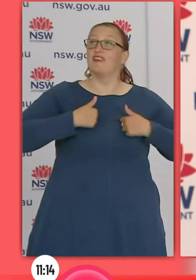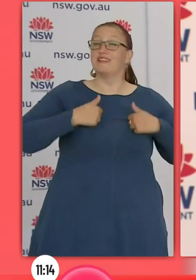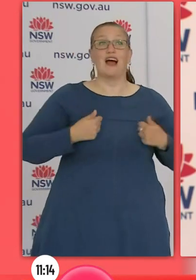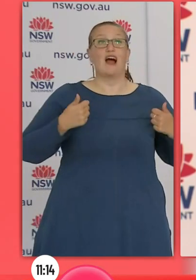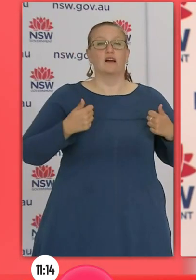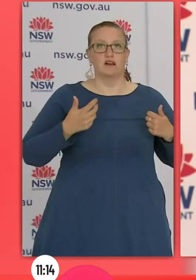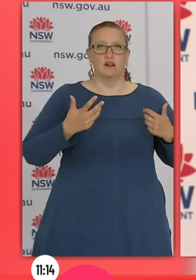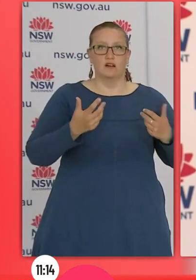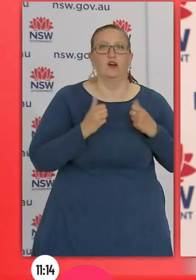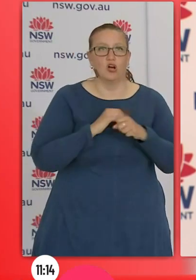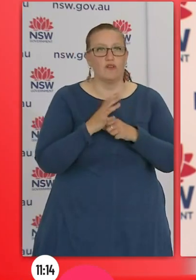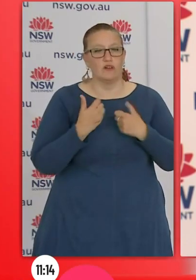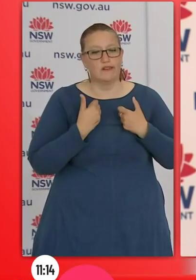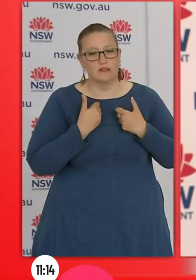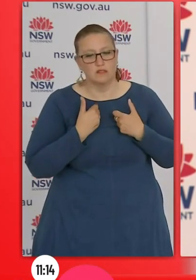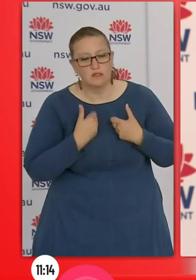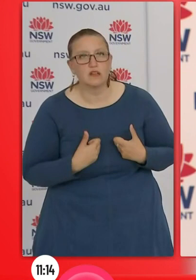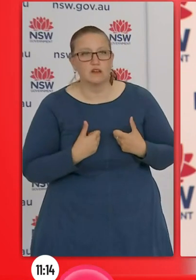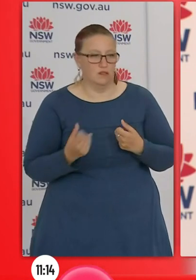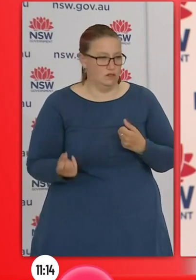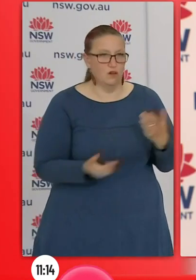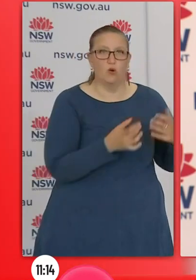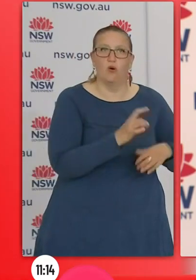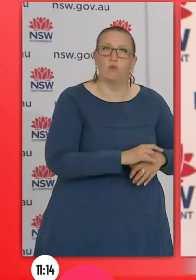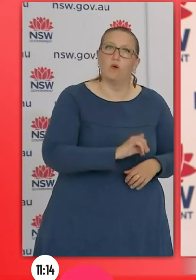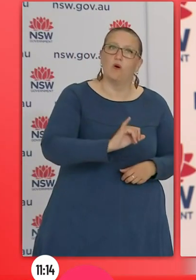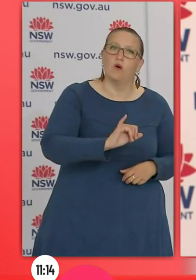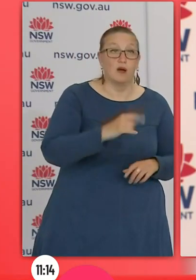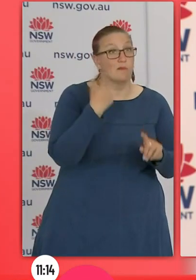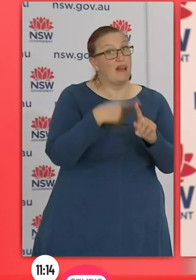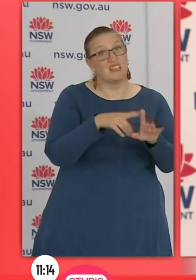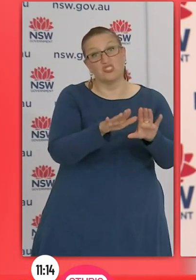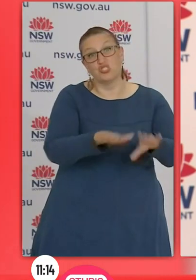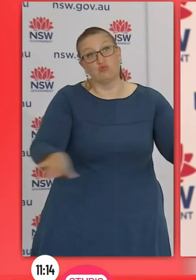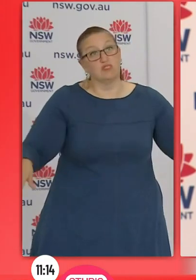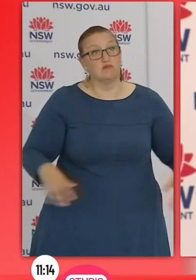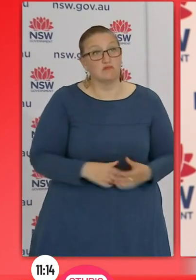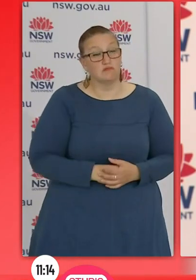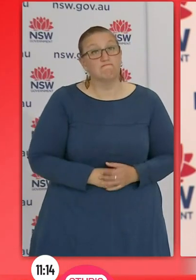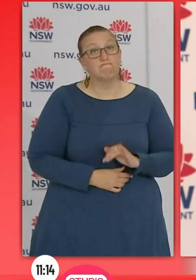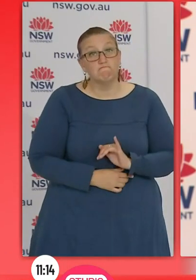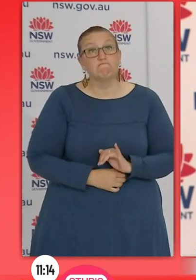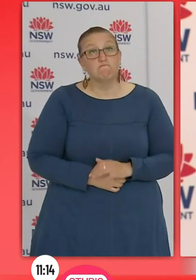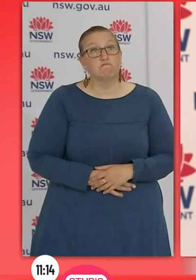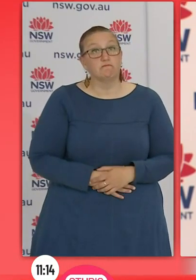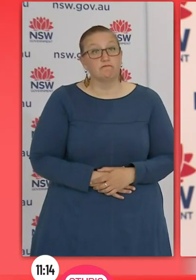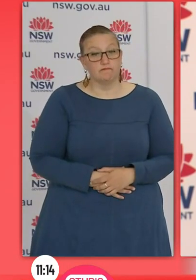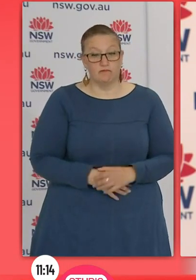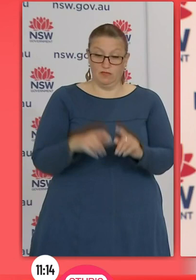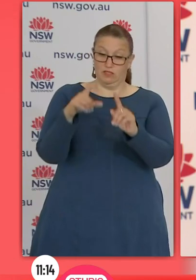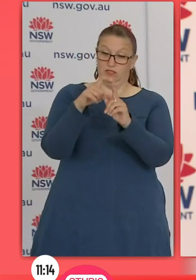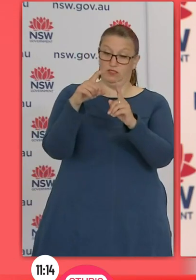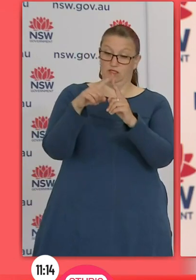children having the disease are infected. Delta virus can cause more serious